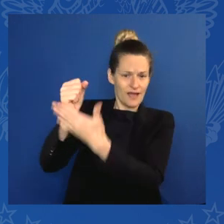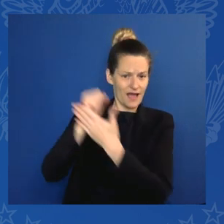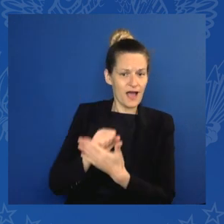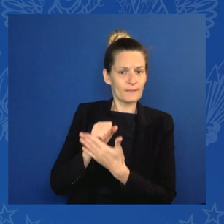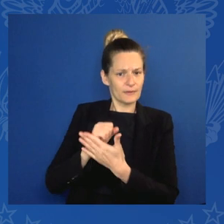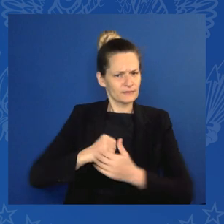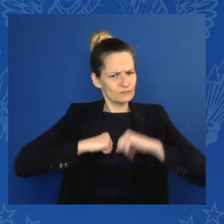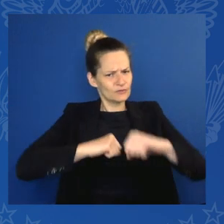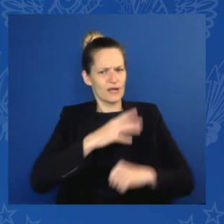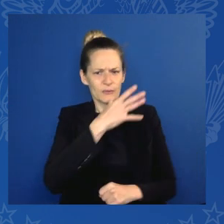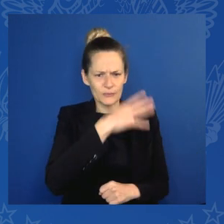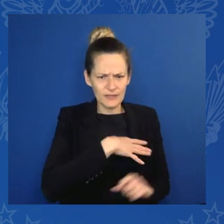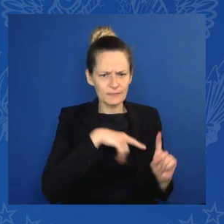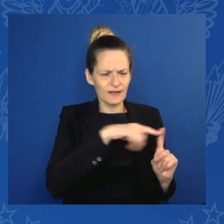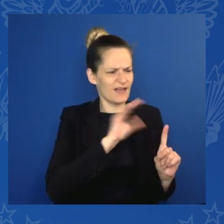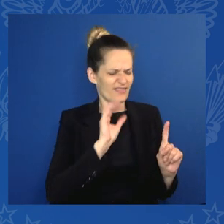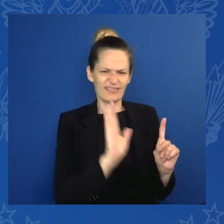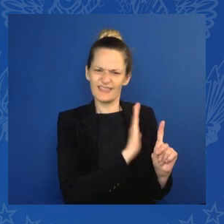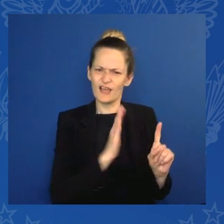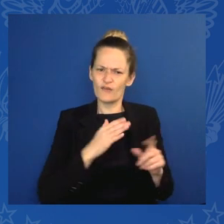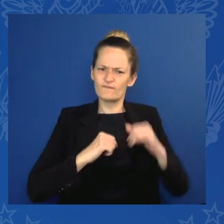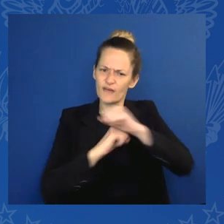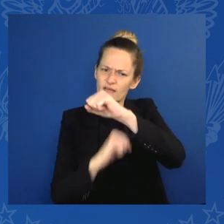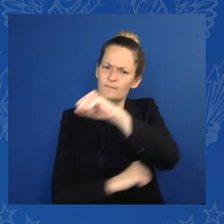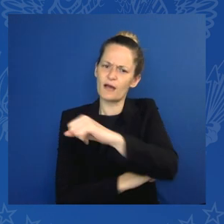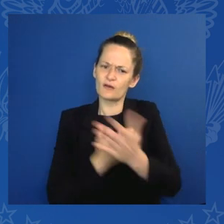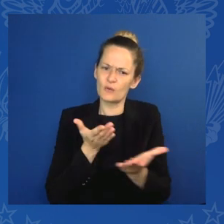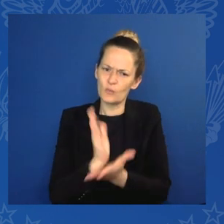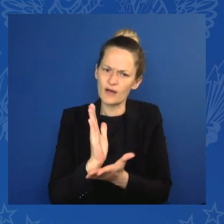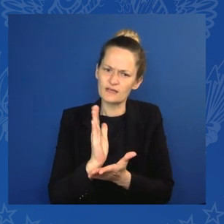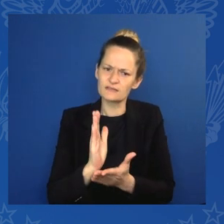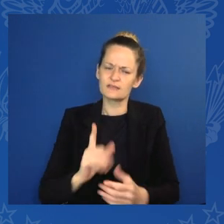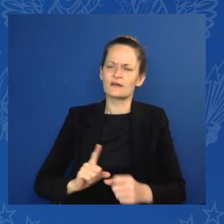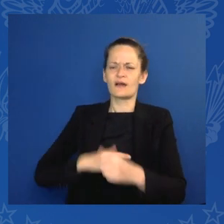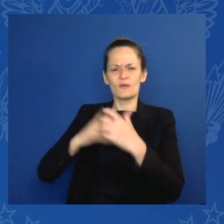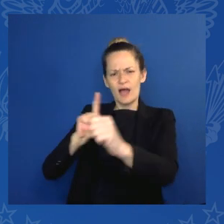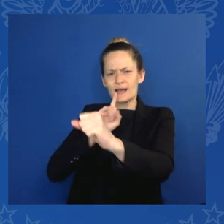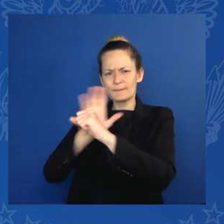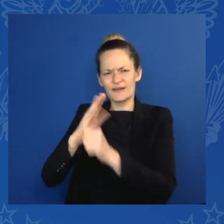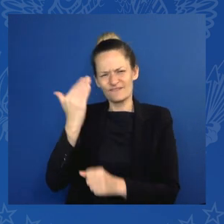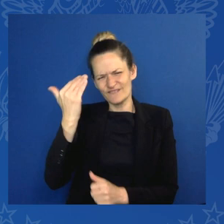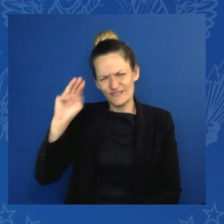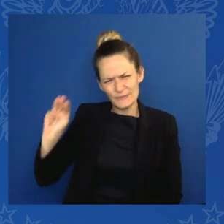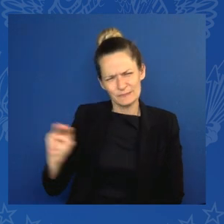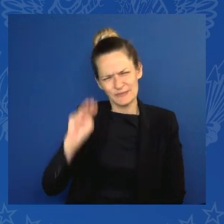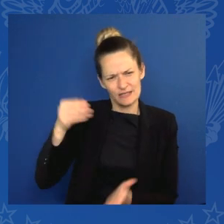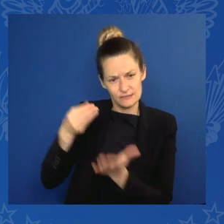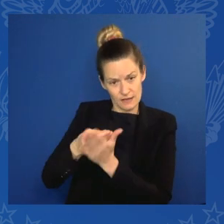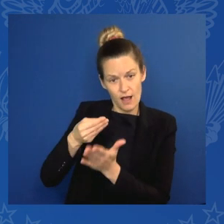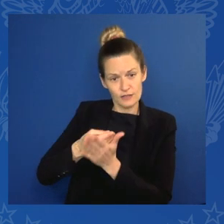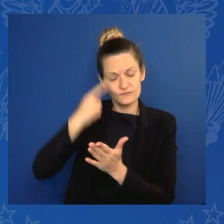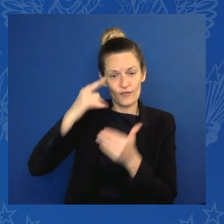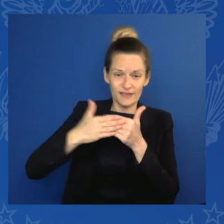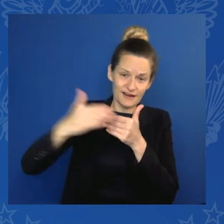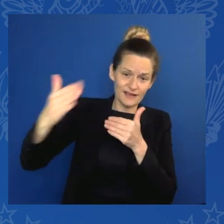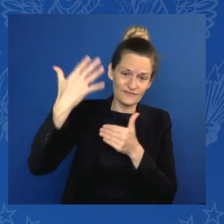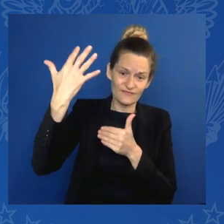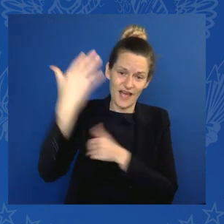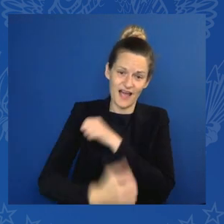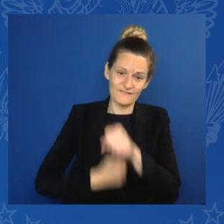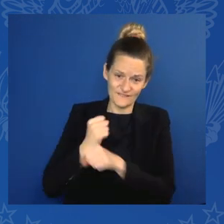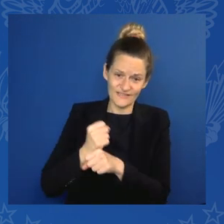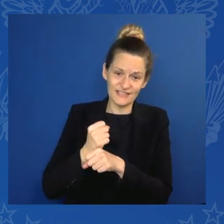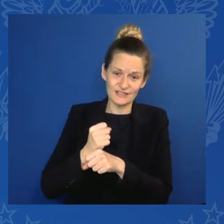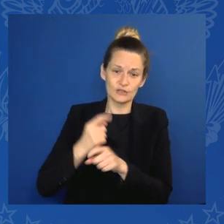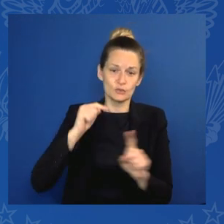committing $50 million over five years to the World Bank Global Child Care Incentive Fund. This public-private